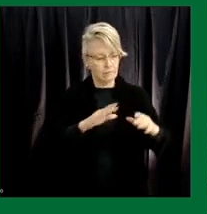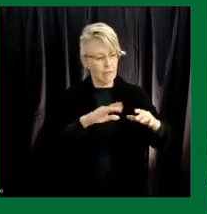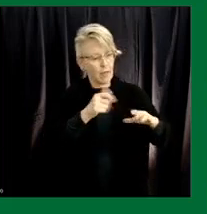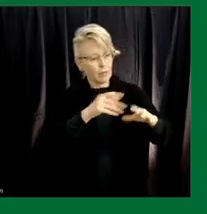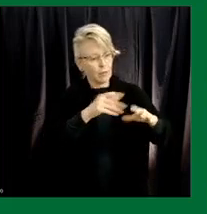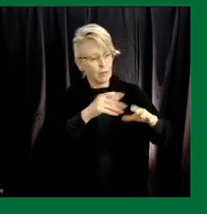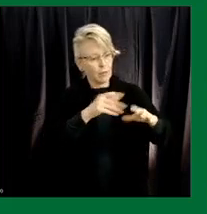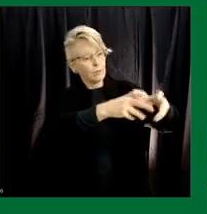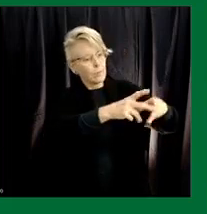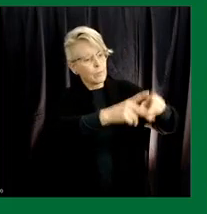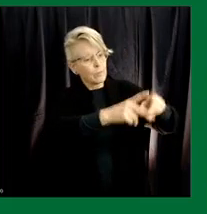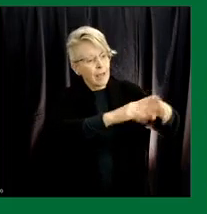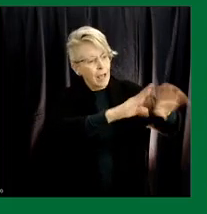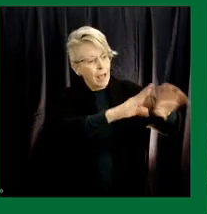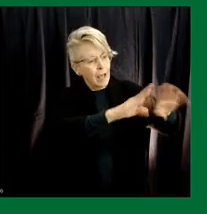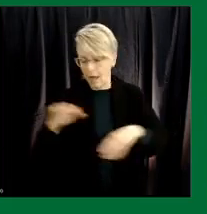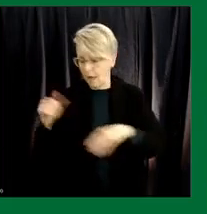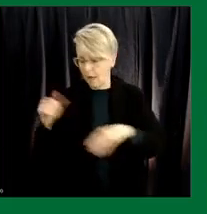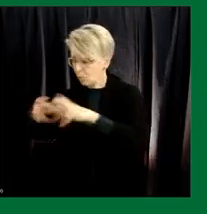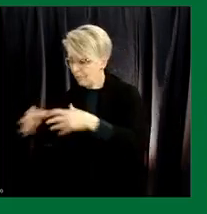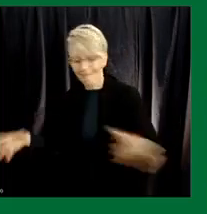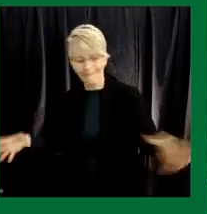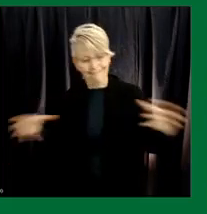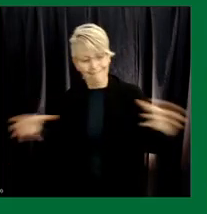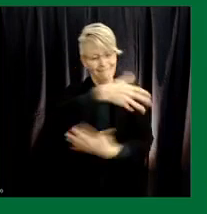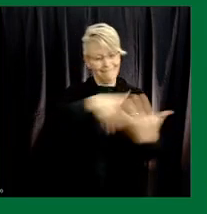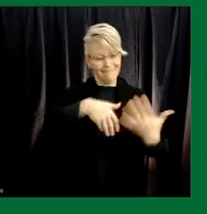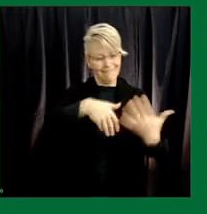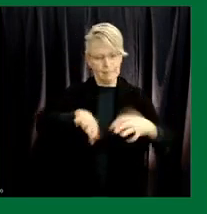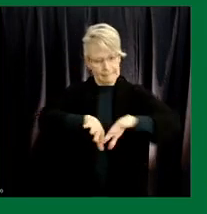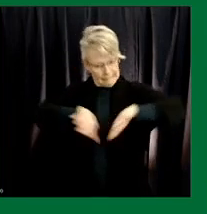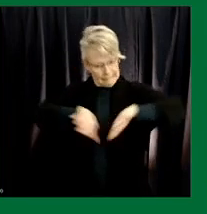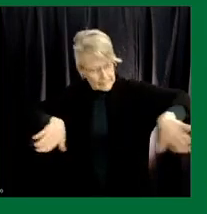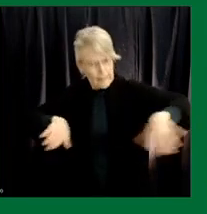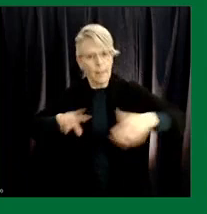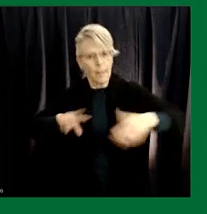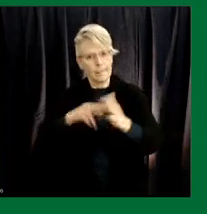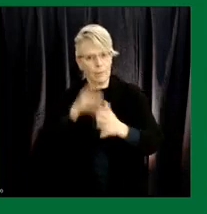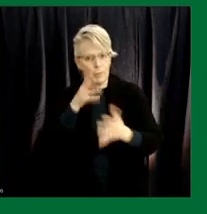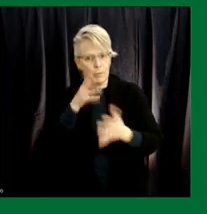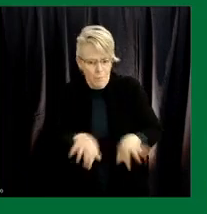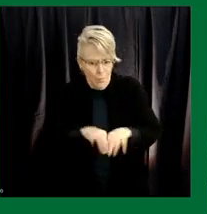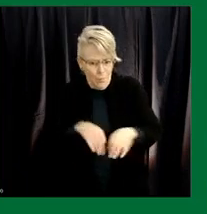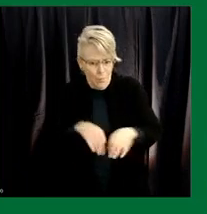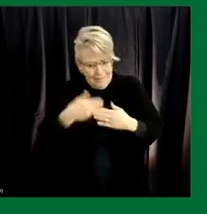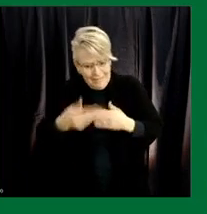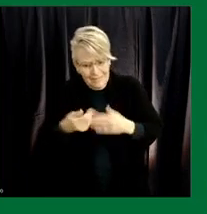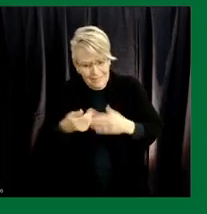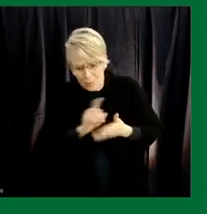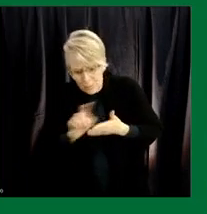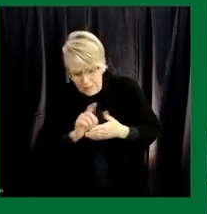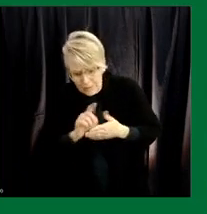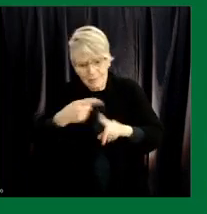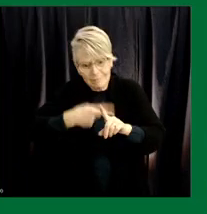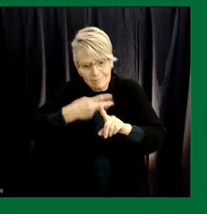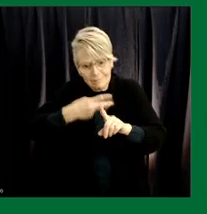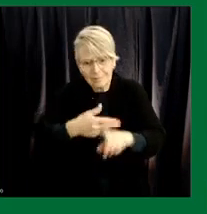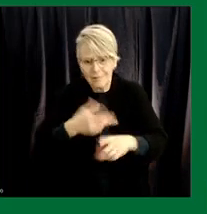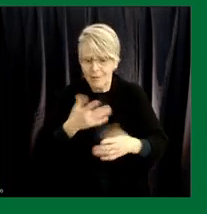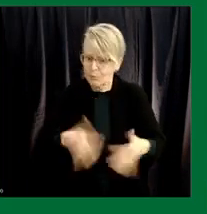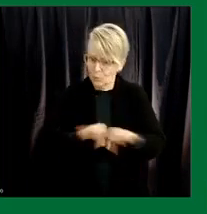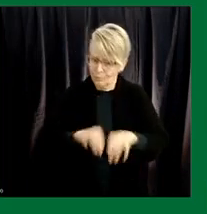workplaces when we're out and about will remain essential over the next weeks and months follow-up